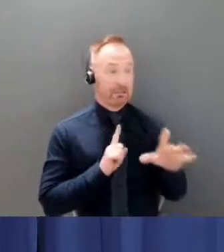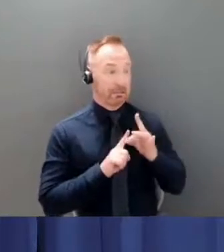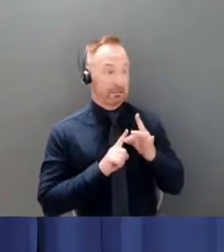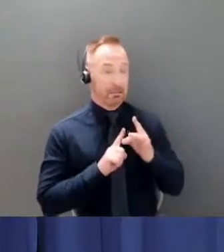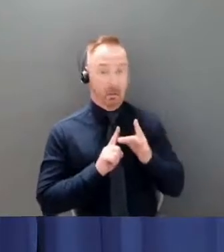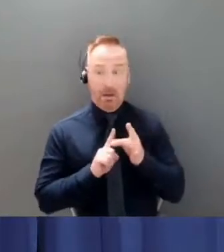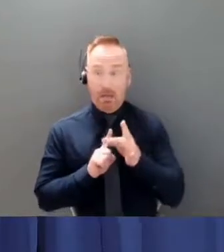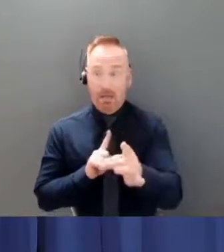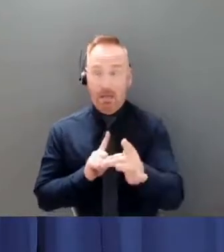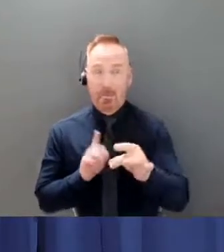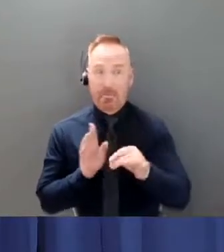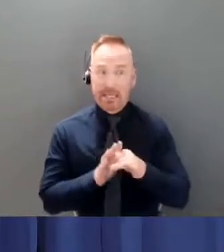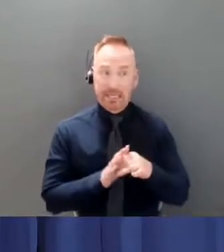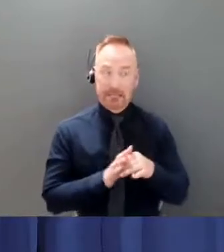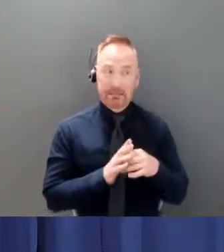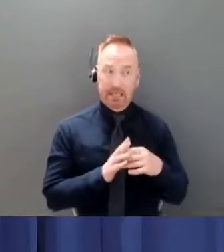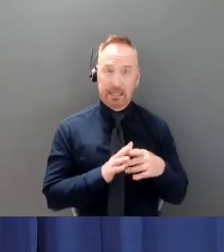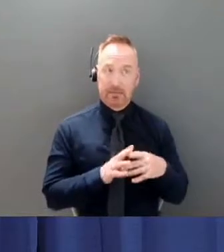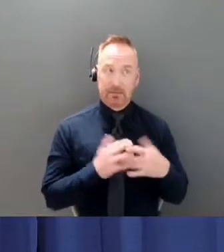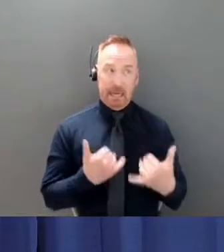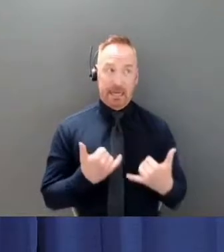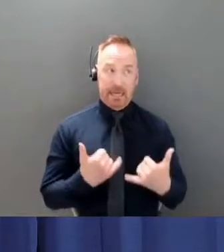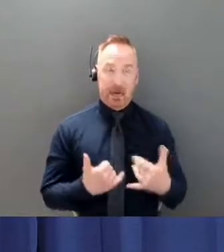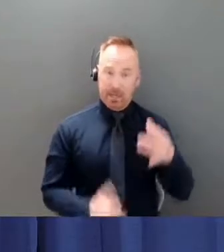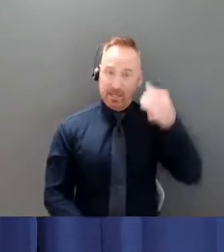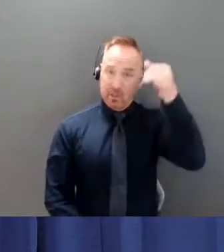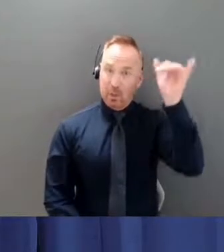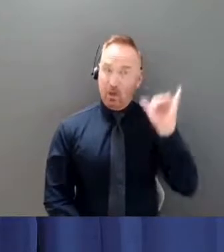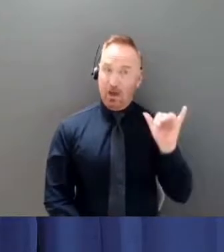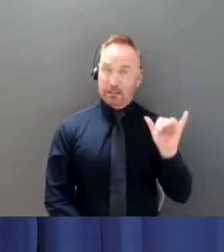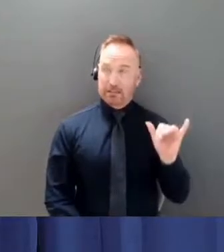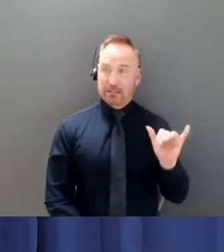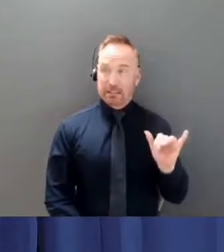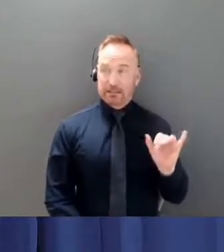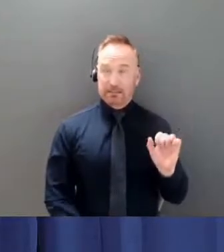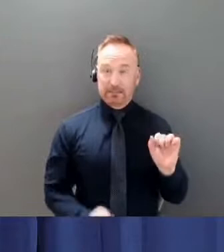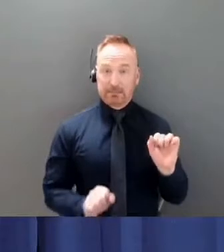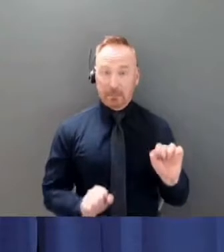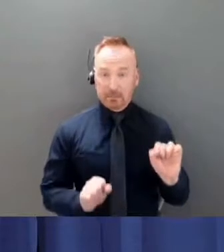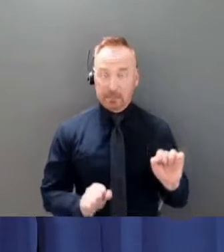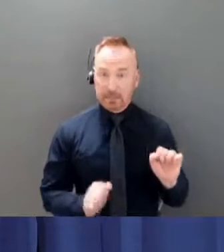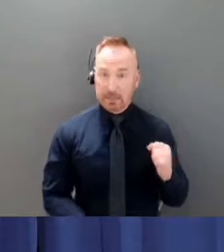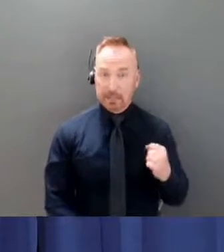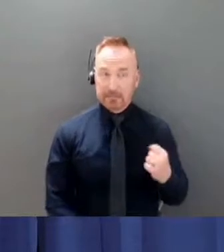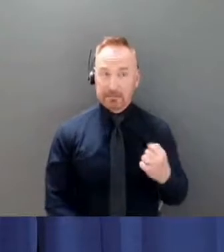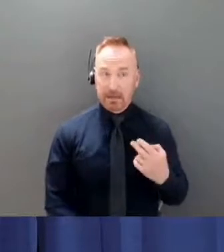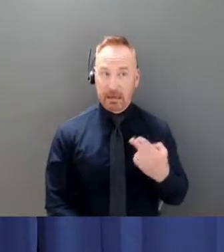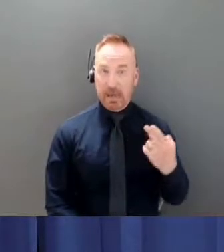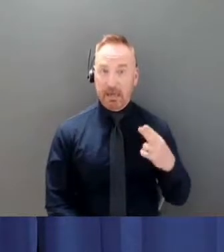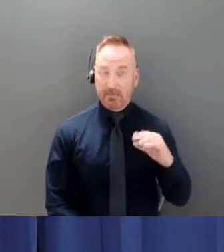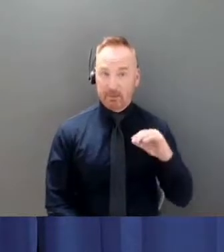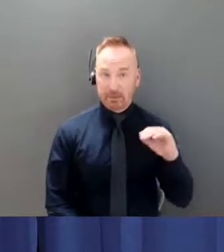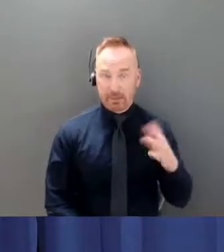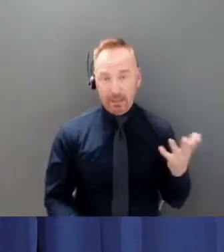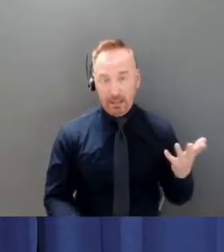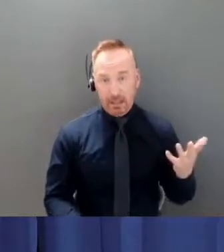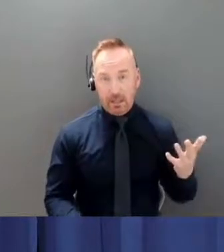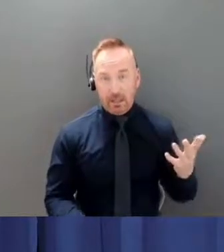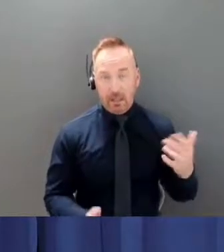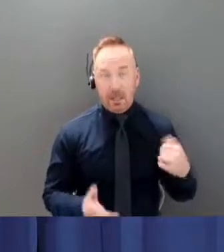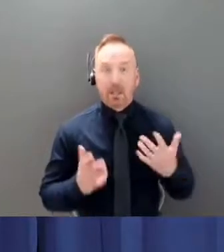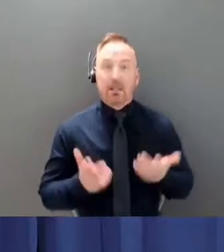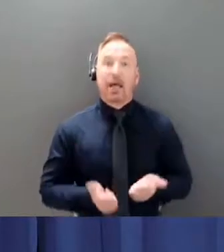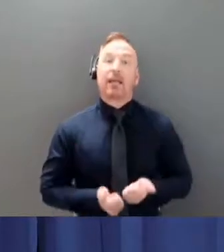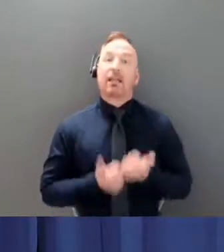don't pay enough attention I think to those who get very sick and then recover so of course we want to save lives as much as we can